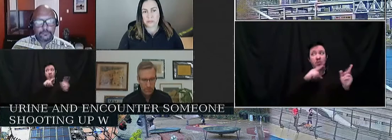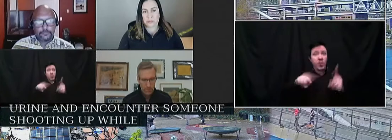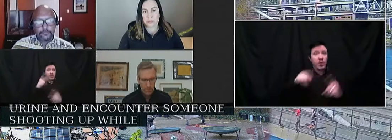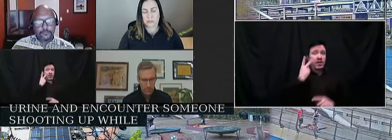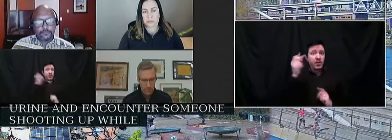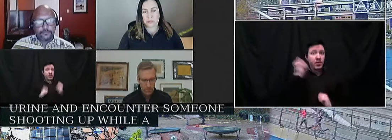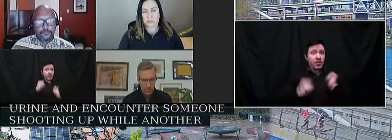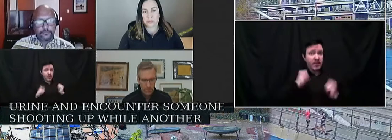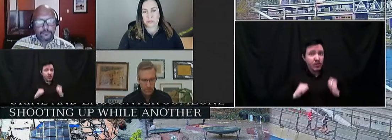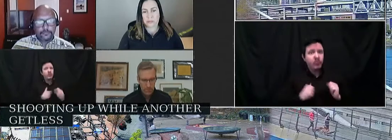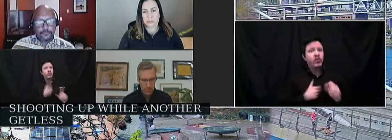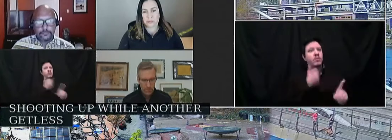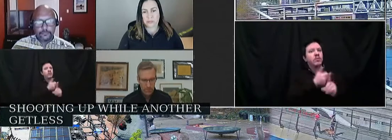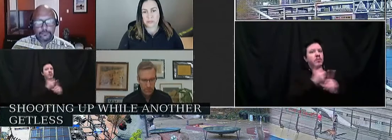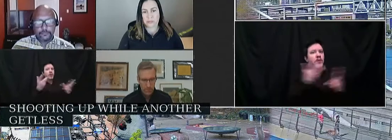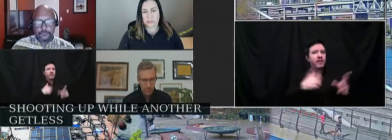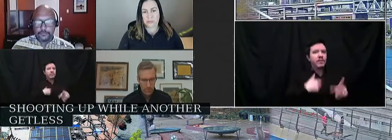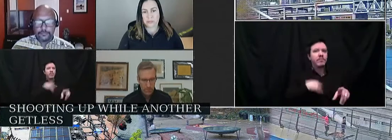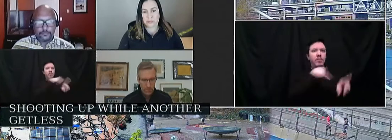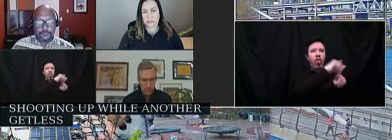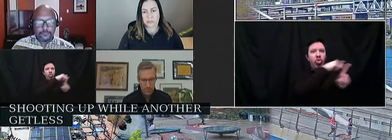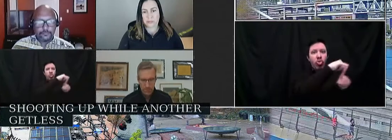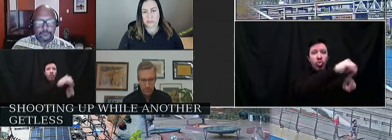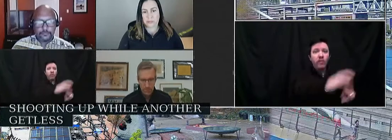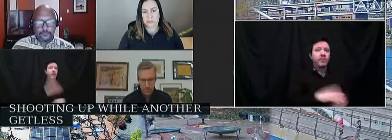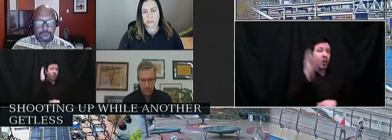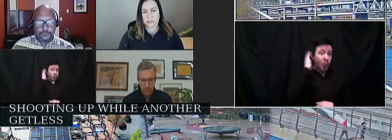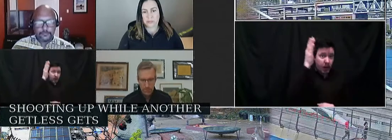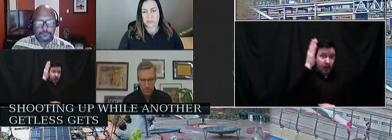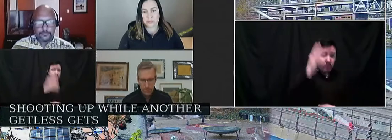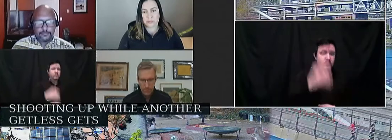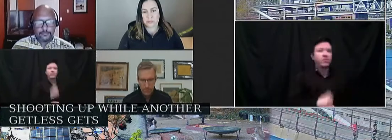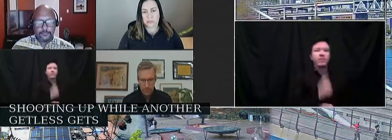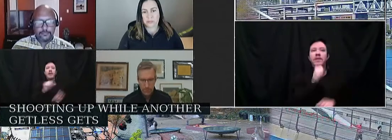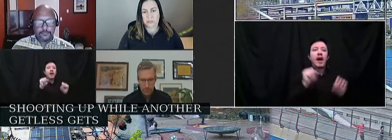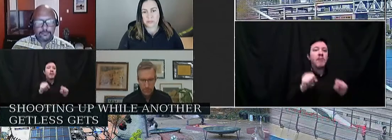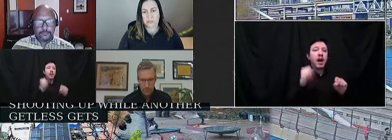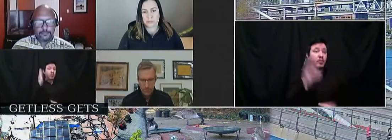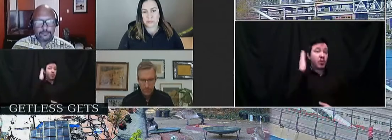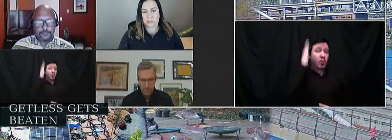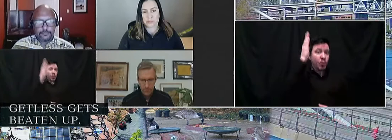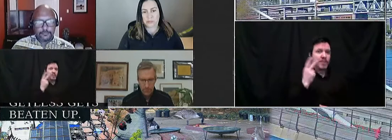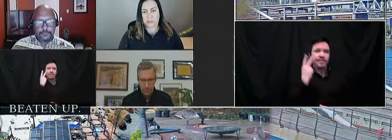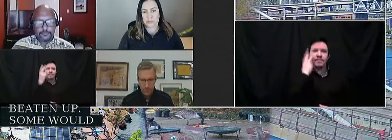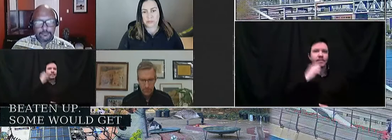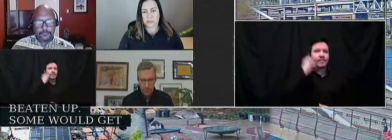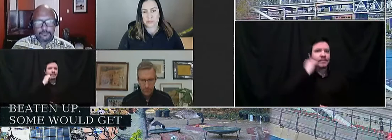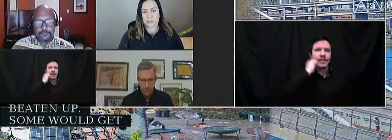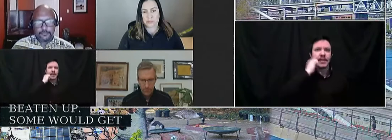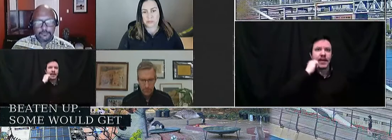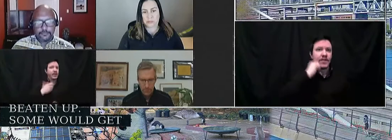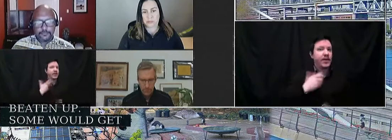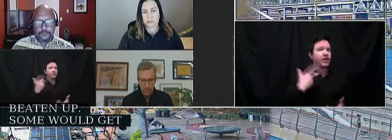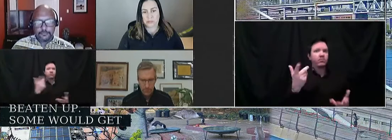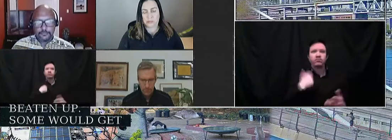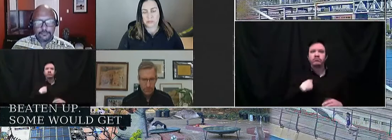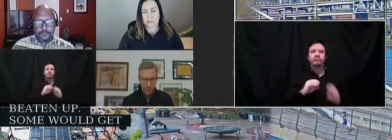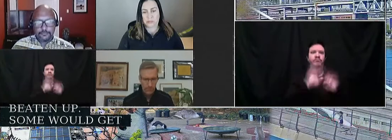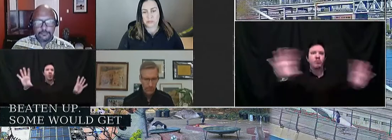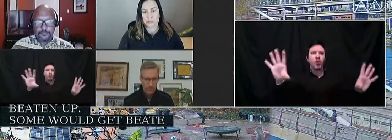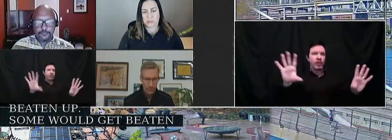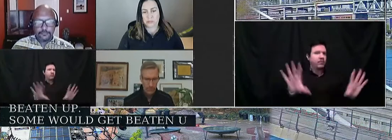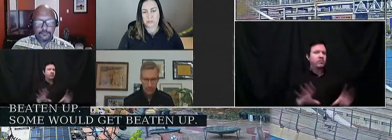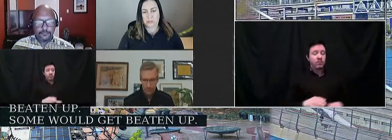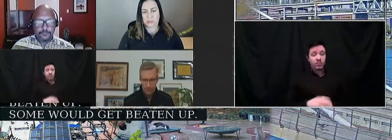or even physically. Notice that I said would rather than might because these things happen on the daily on the street and in broad daylight, not to